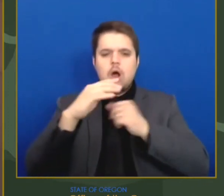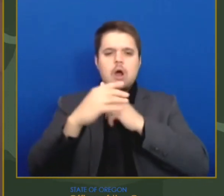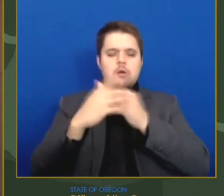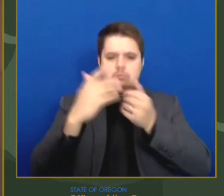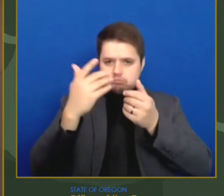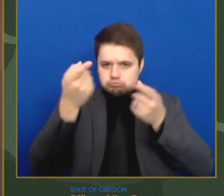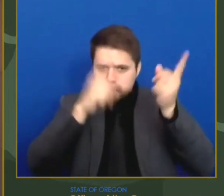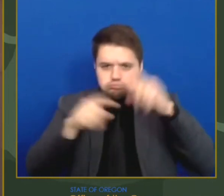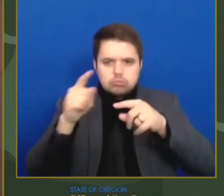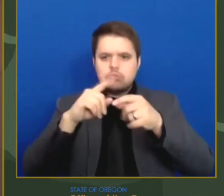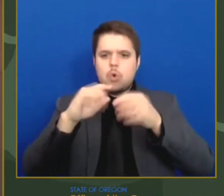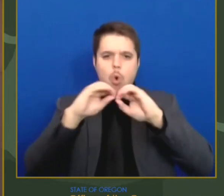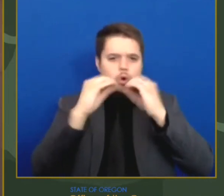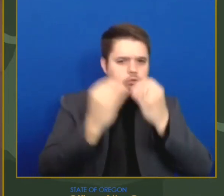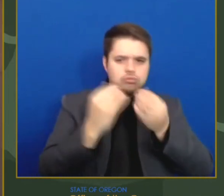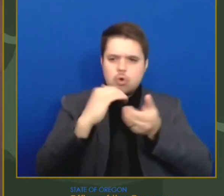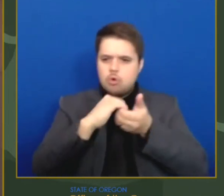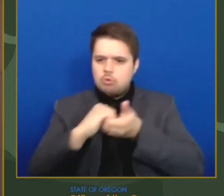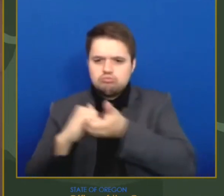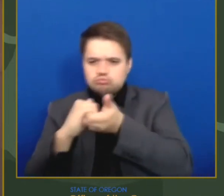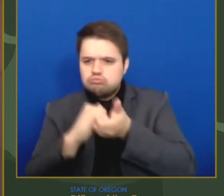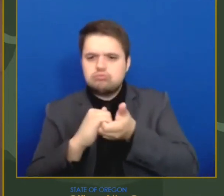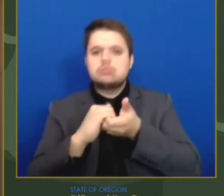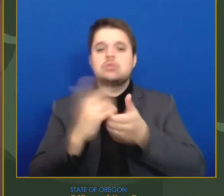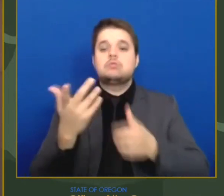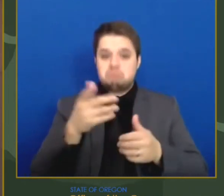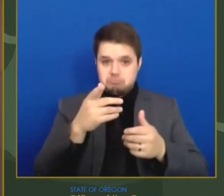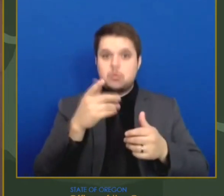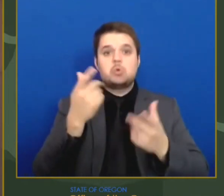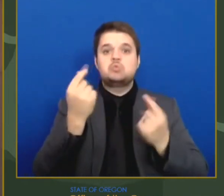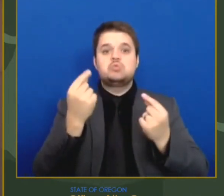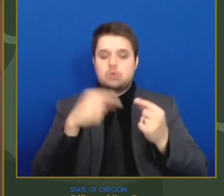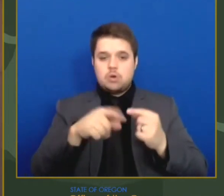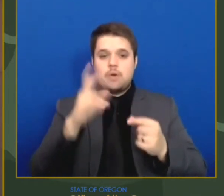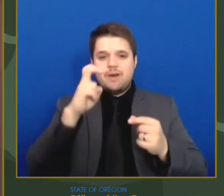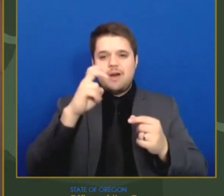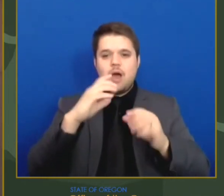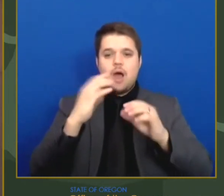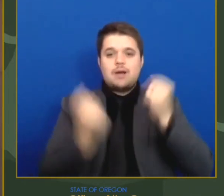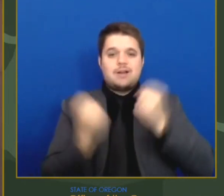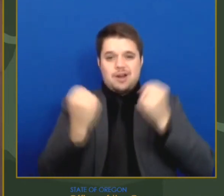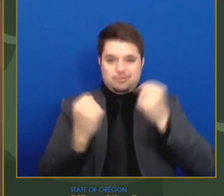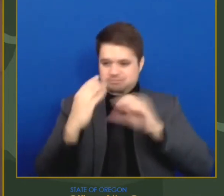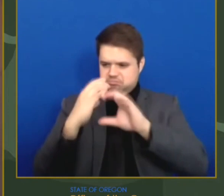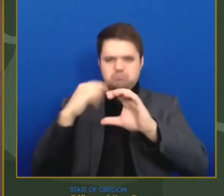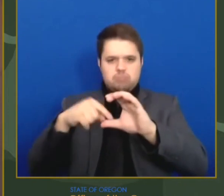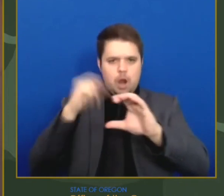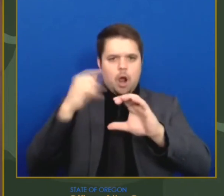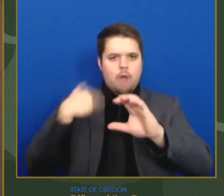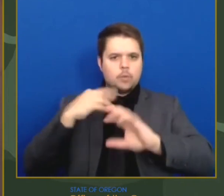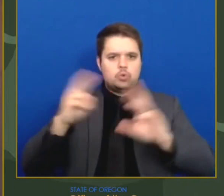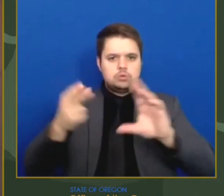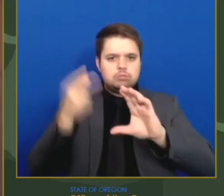a mobile unit to reach remote Oregonians for both testing and vaccinations.